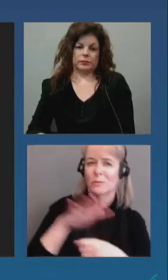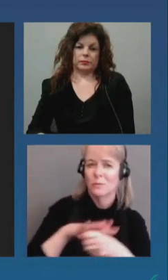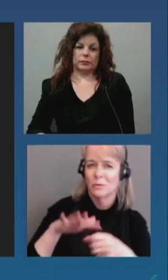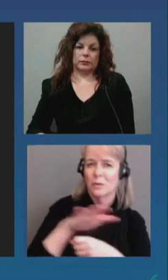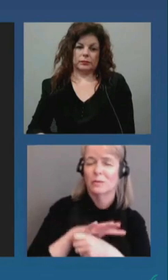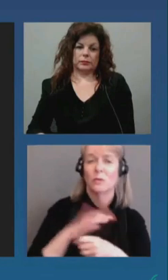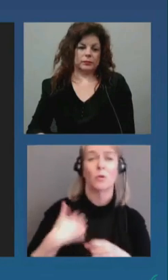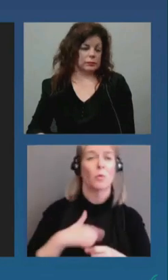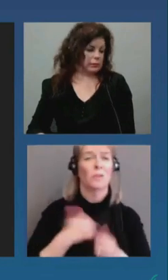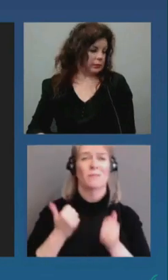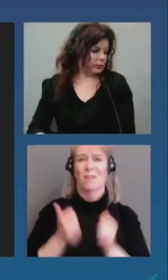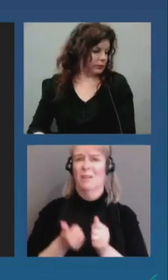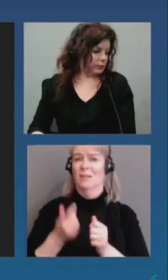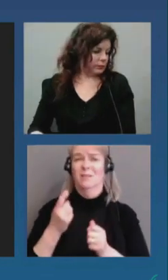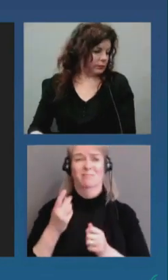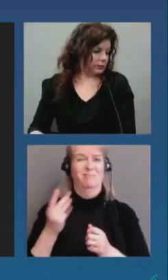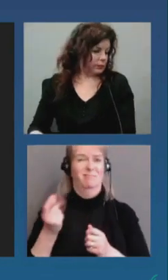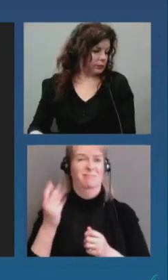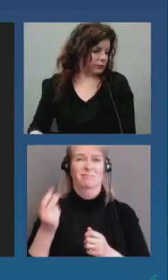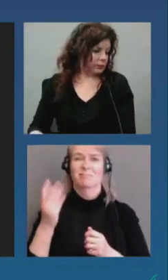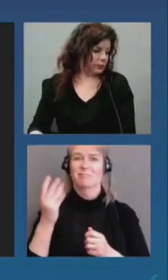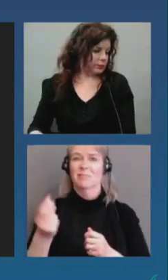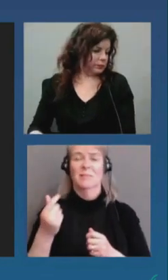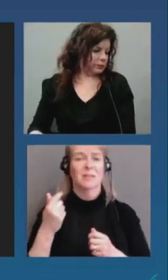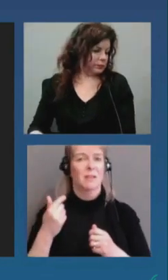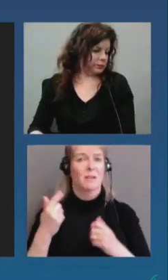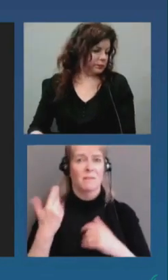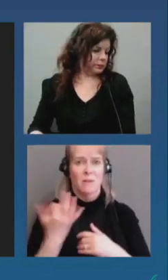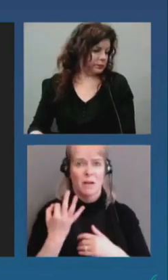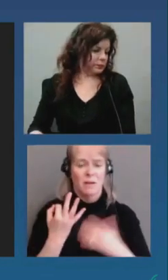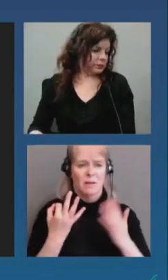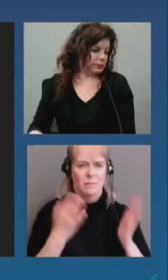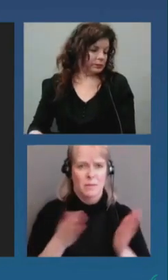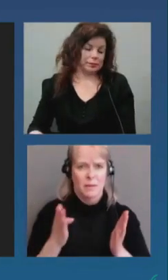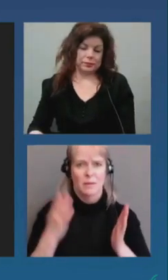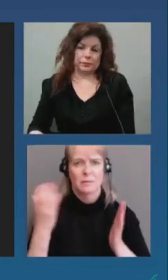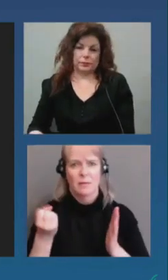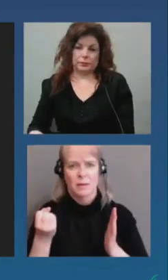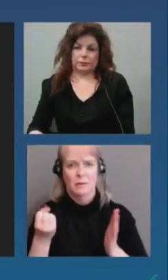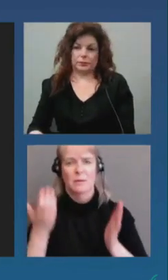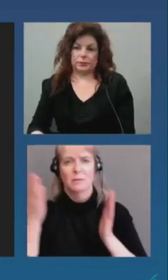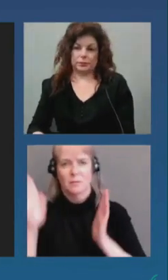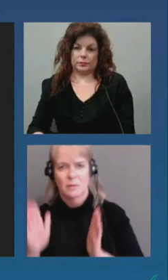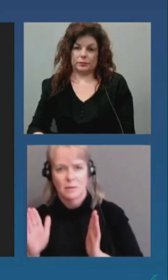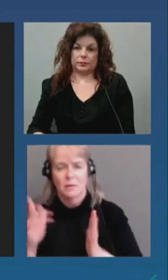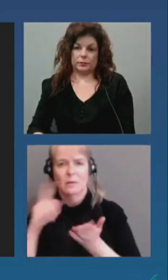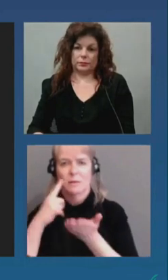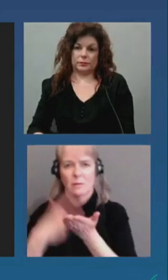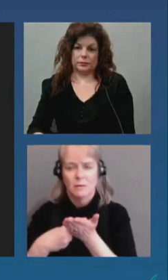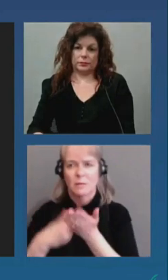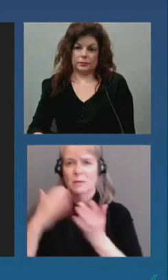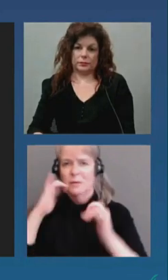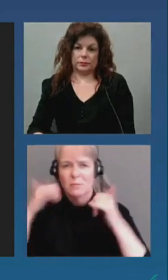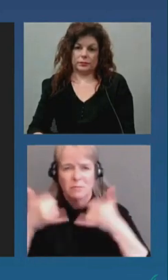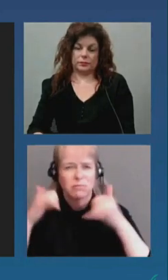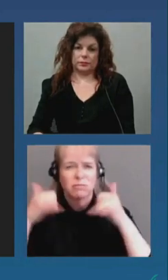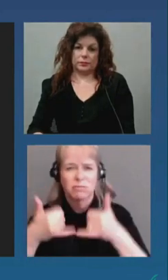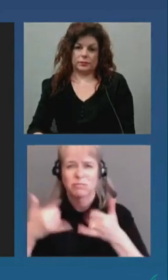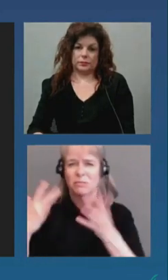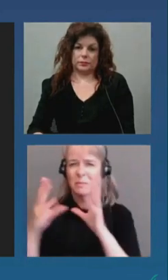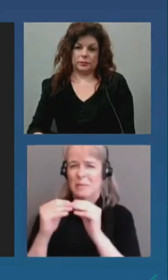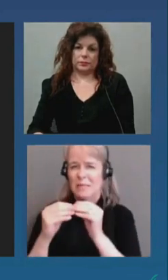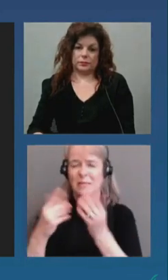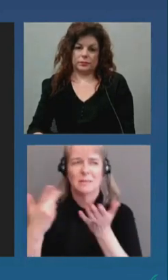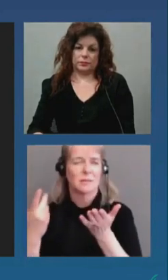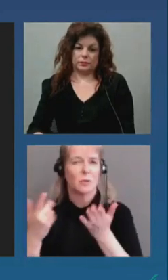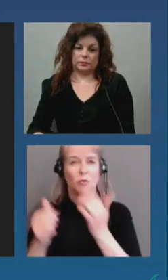to plan throughout Friday, Saturday, Sunday, several phone calls, joint planning meetings, joint risk assessment